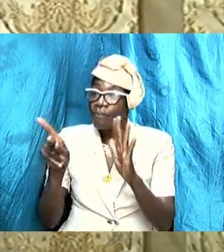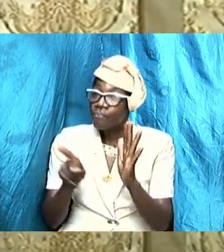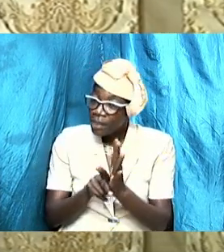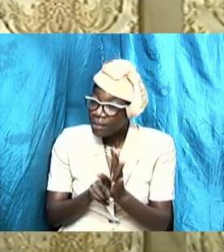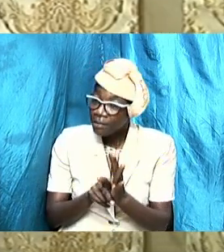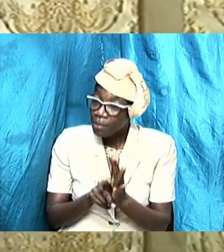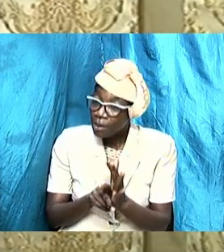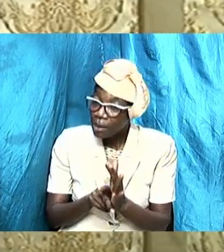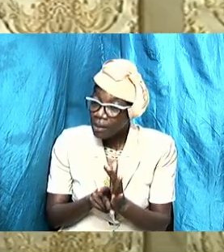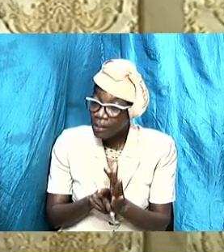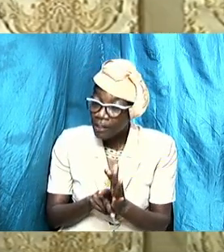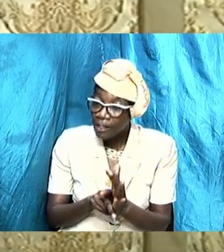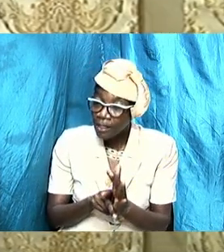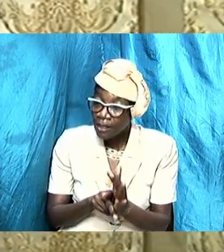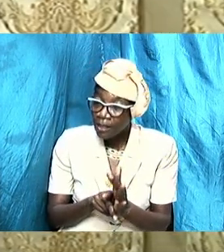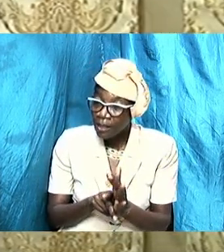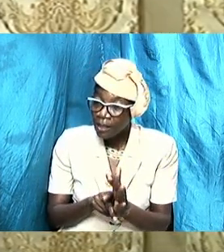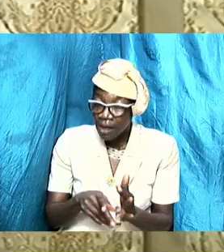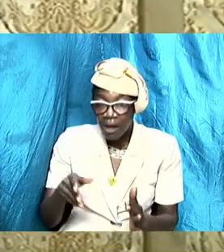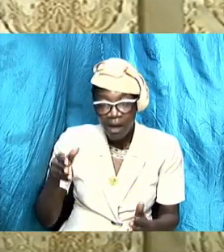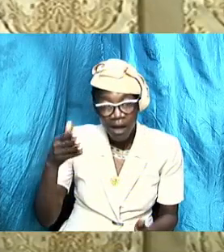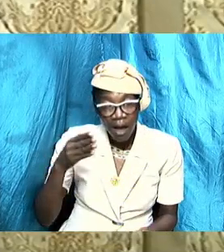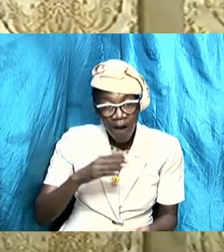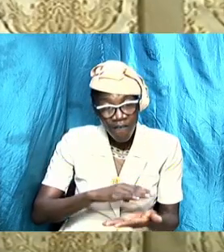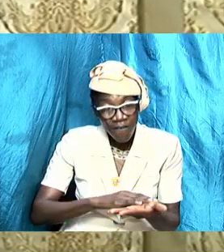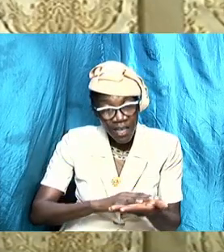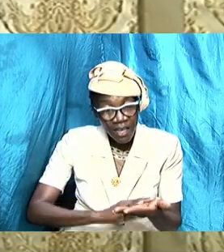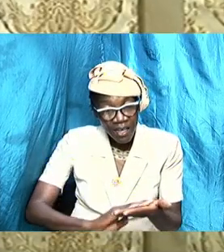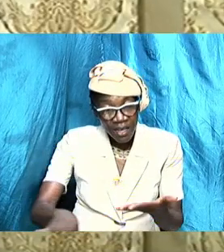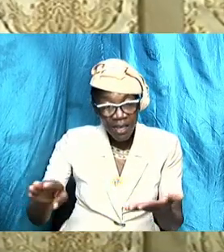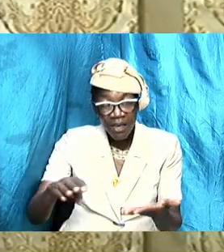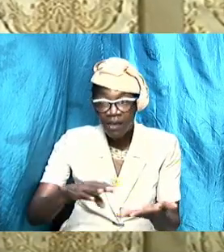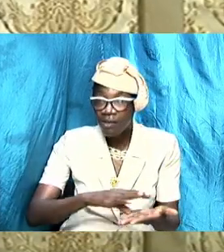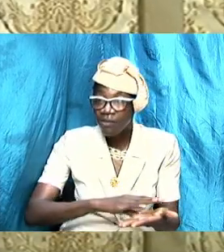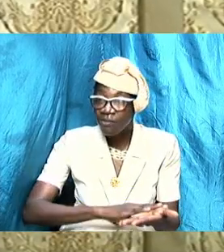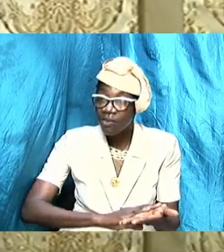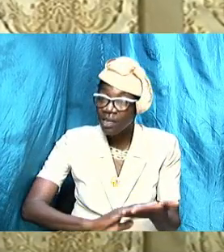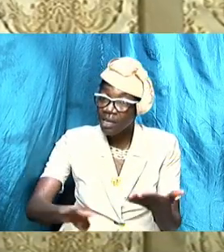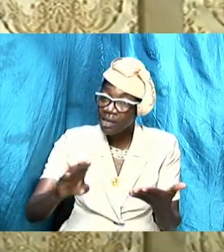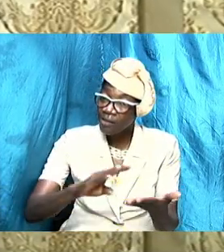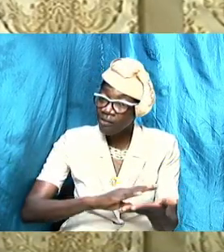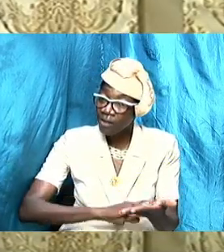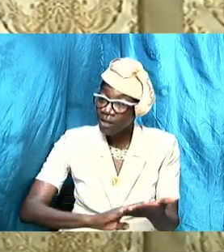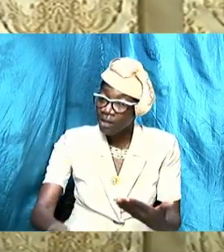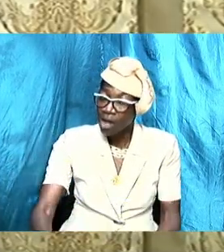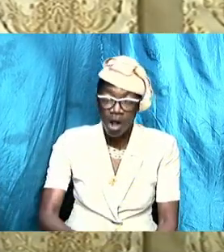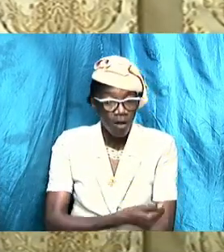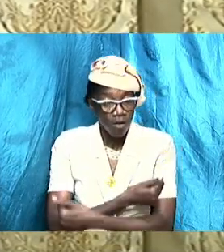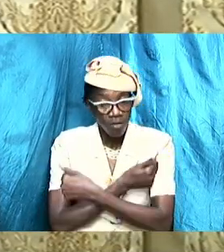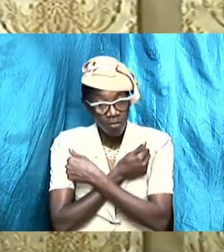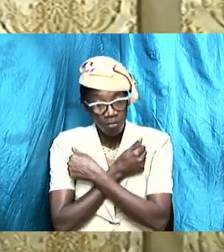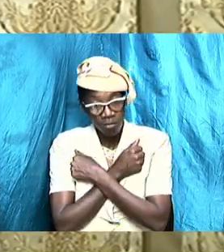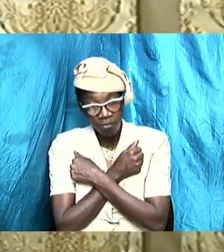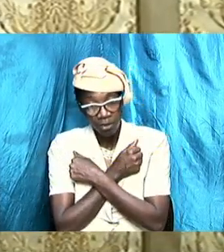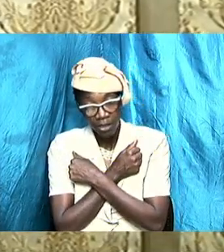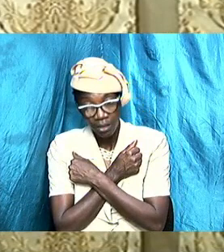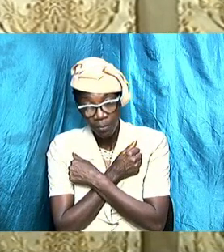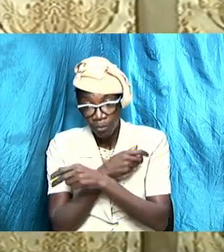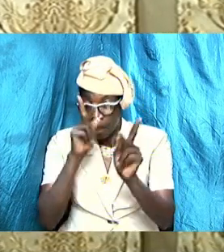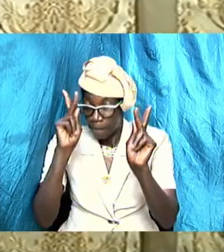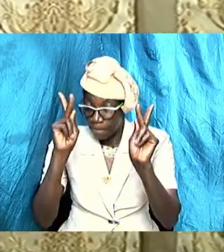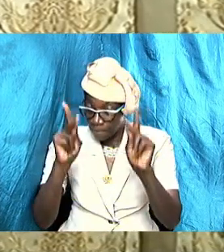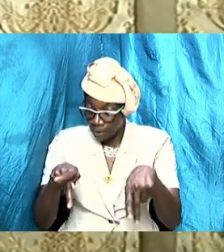that we discussed last week it is important that we embrace it and that we apply it